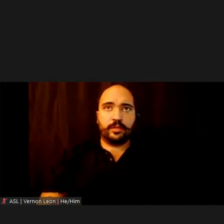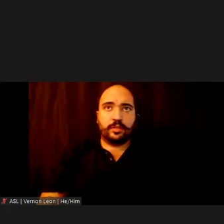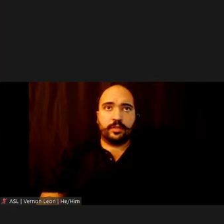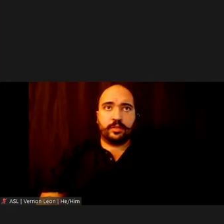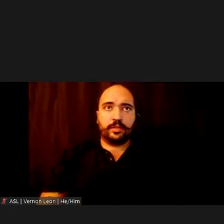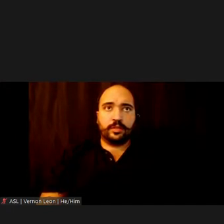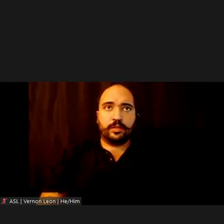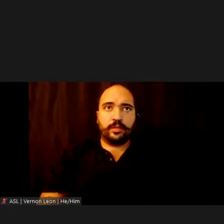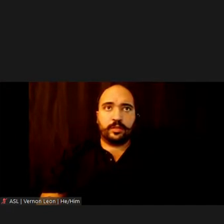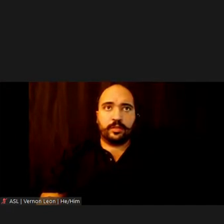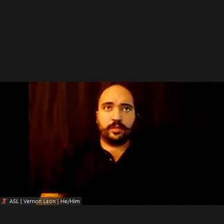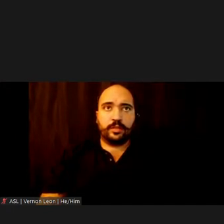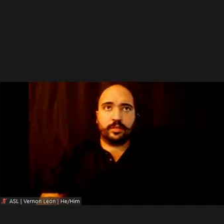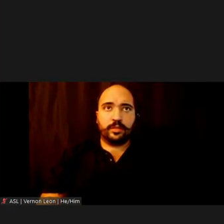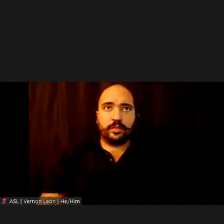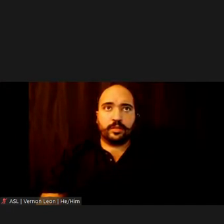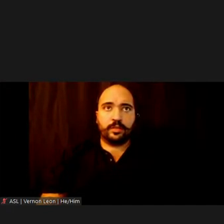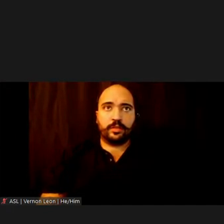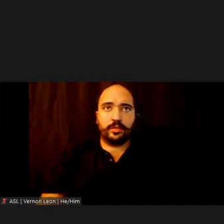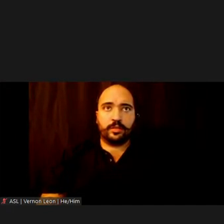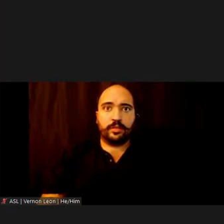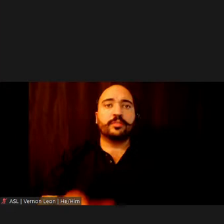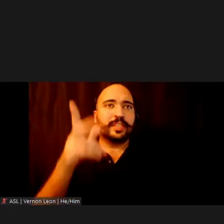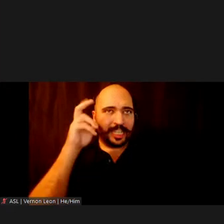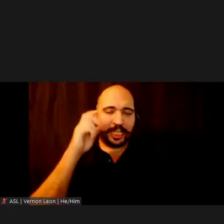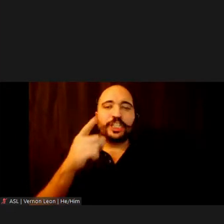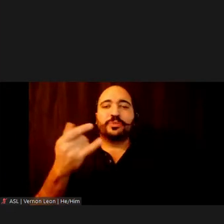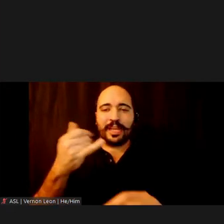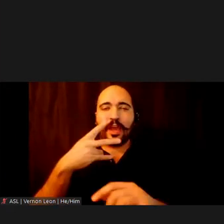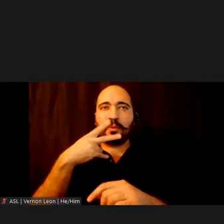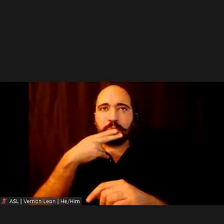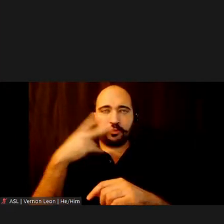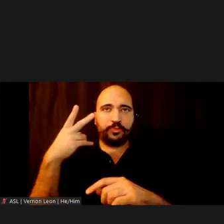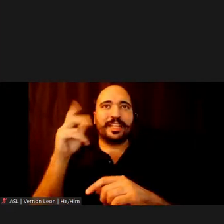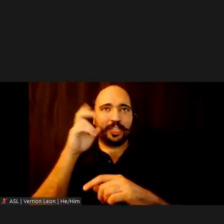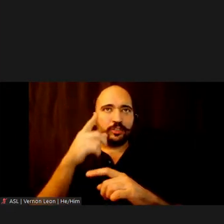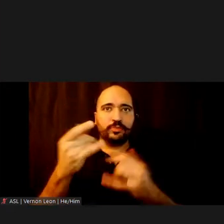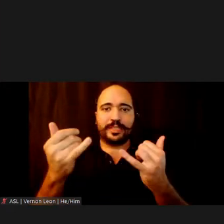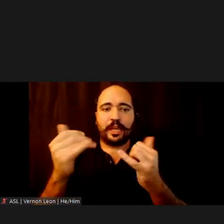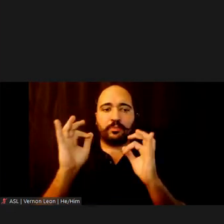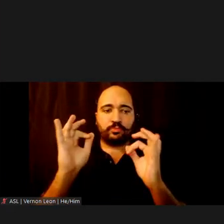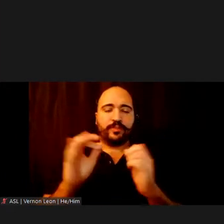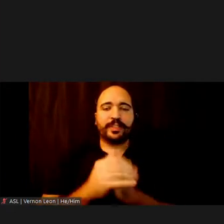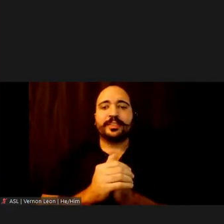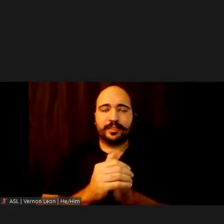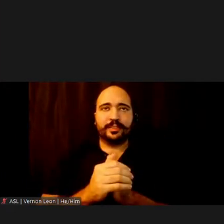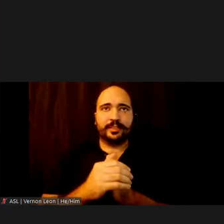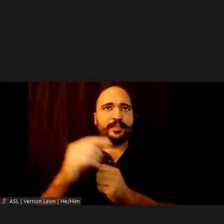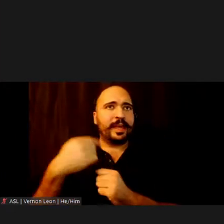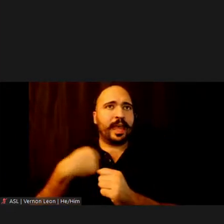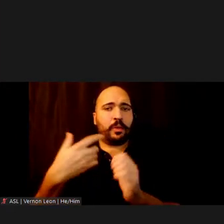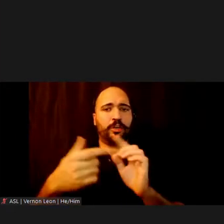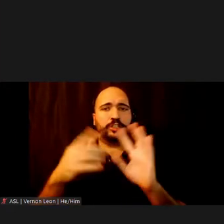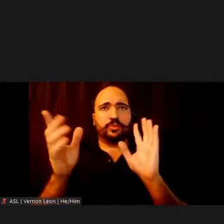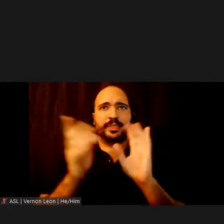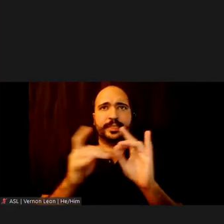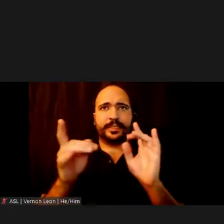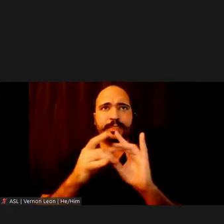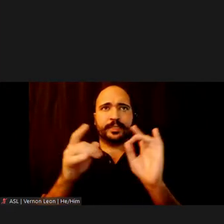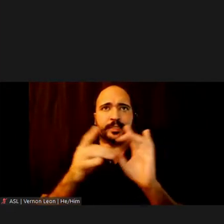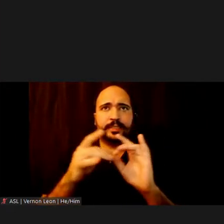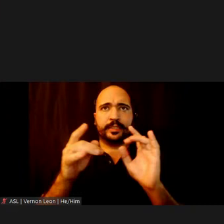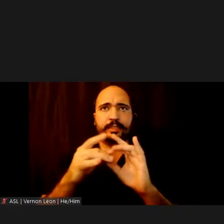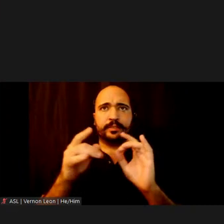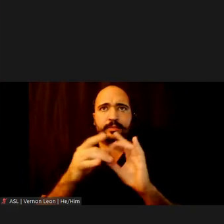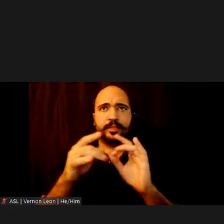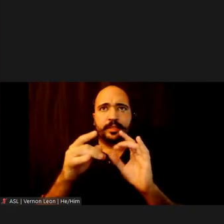We Unmute my audio. Can you hear can hear you now. Oh, perfect. Yes, I wanted to say, you know, we're all aware New York